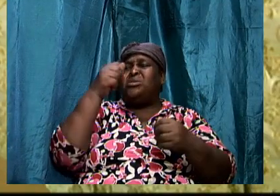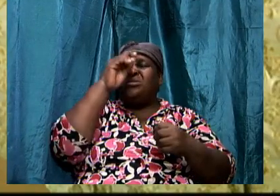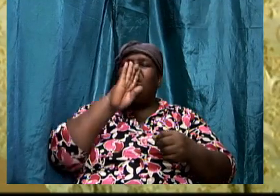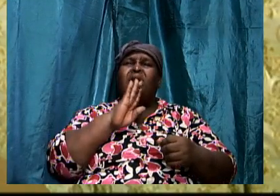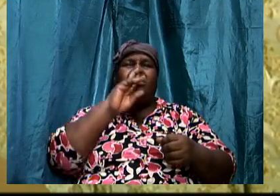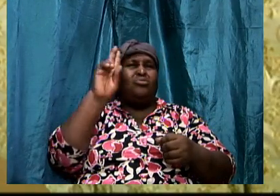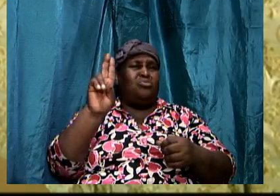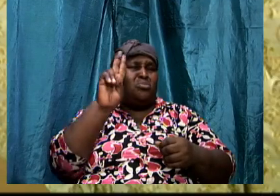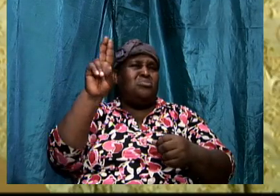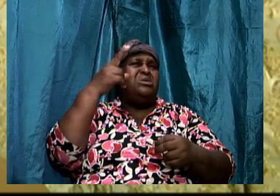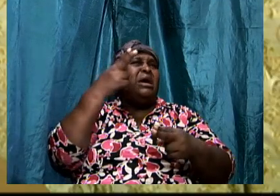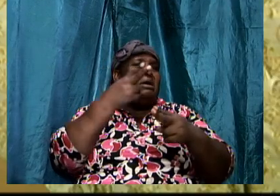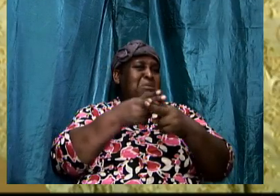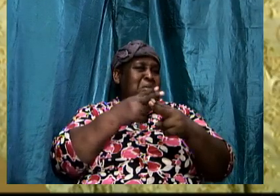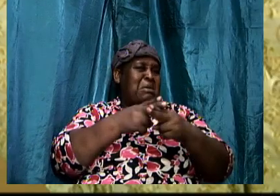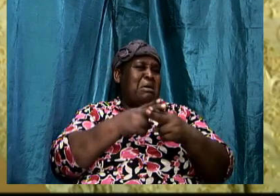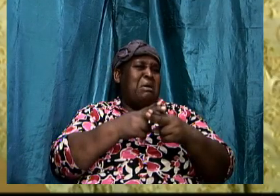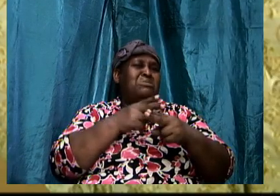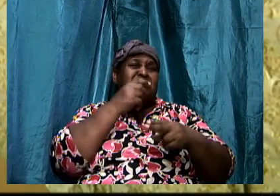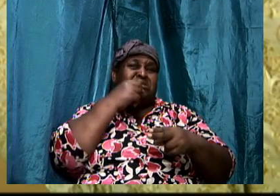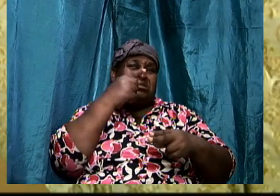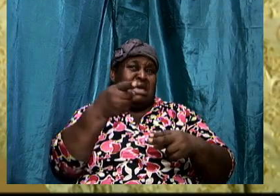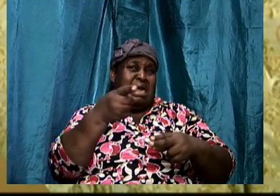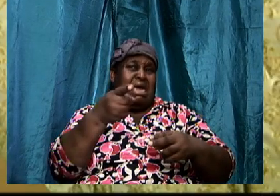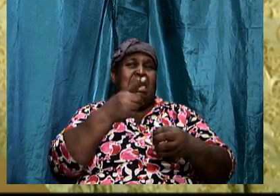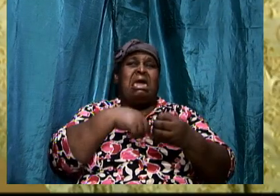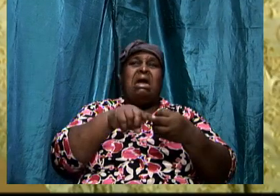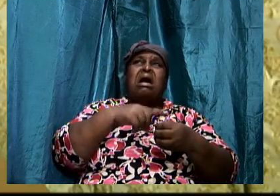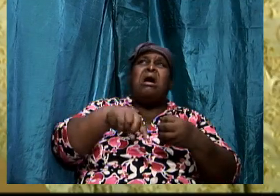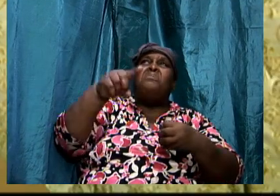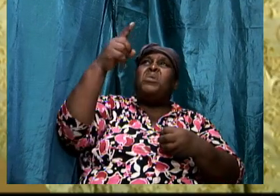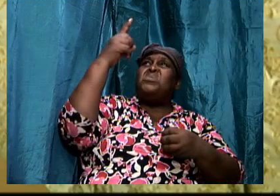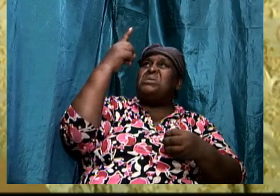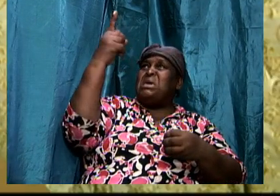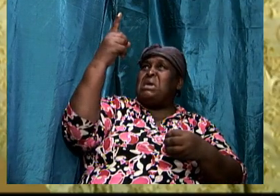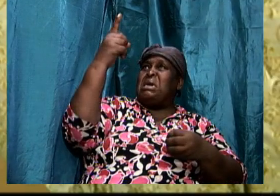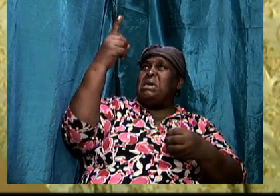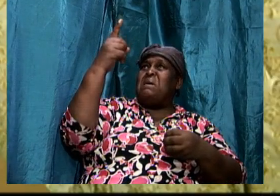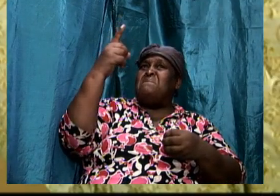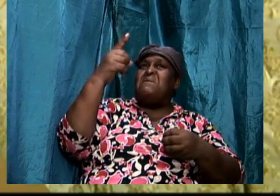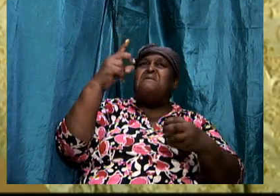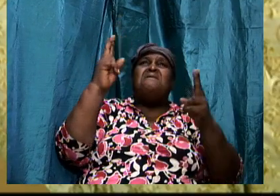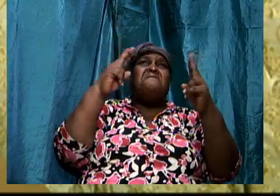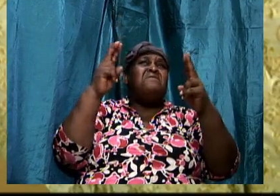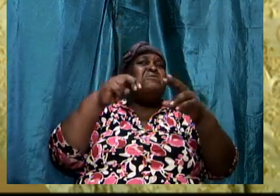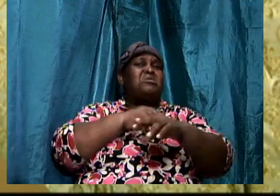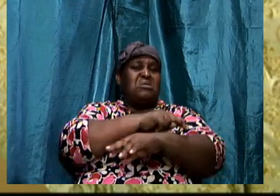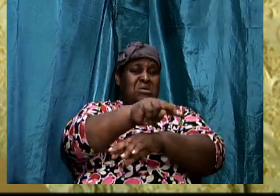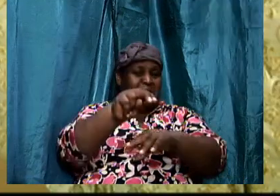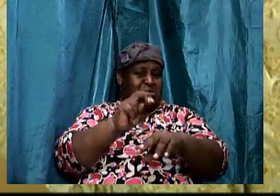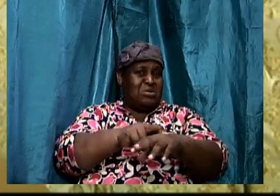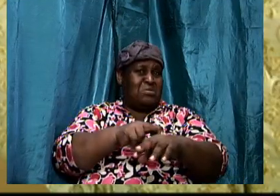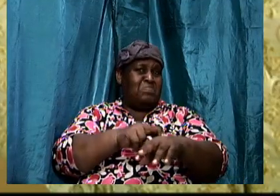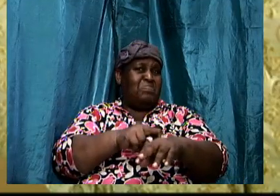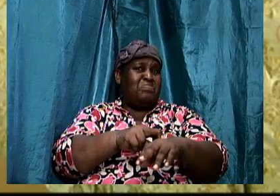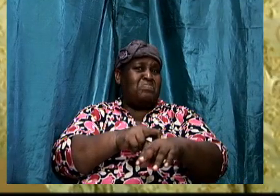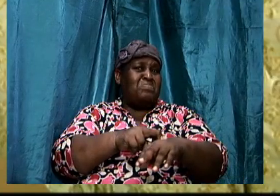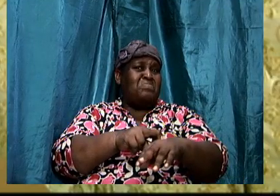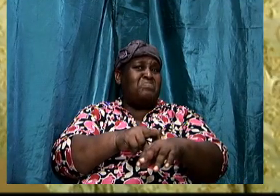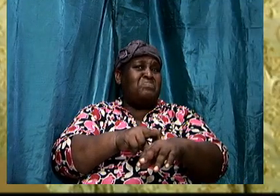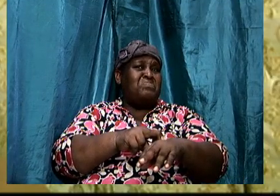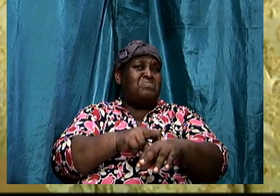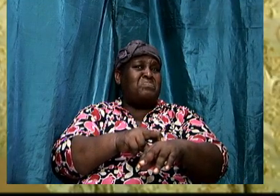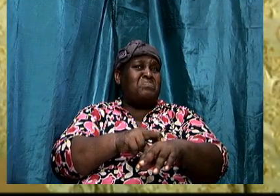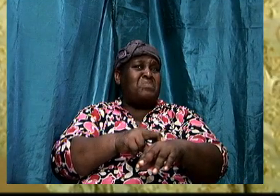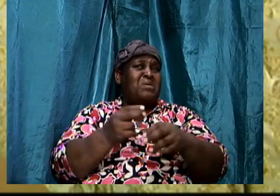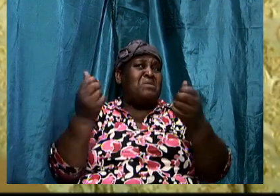things about Him, things about His very nature, things about His ability, His ability